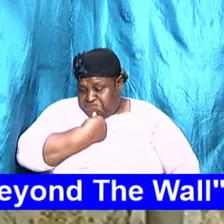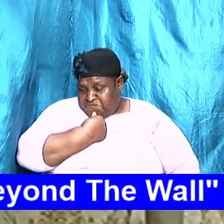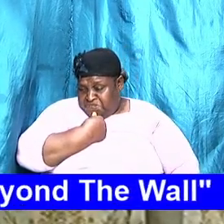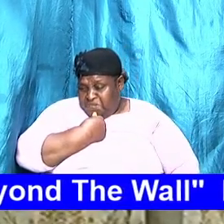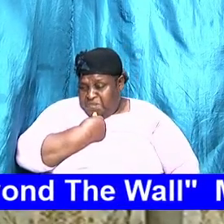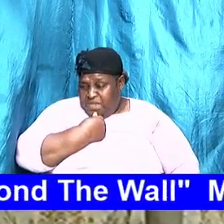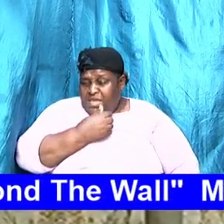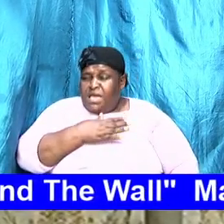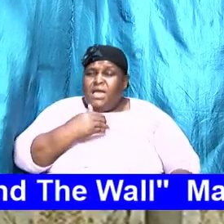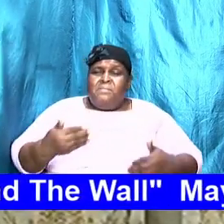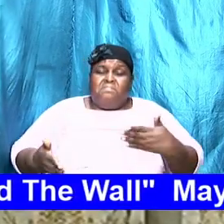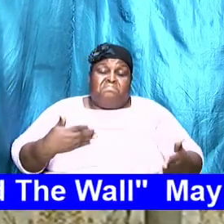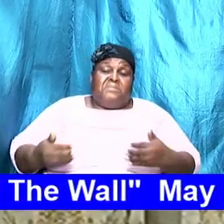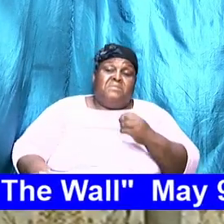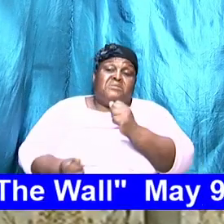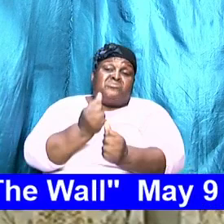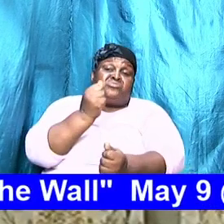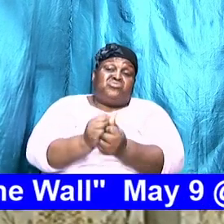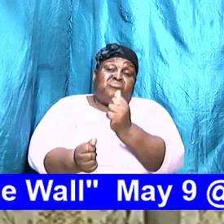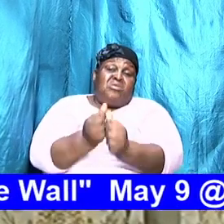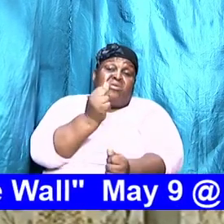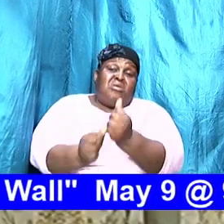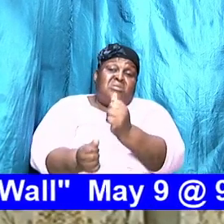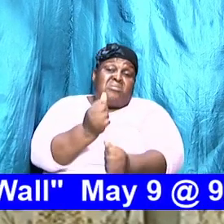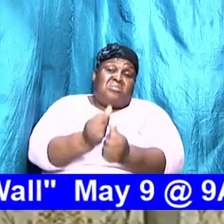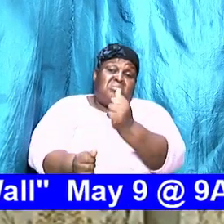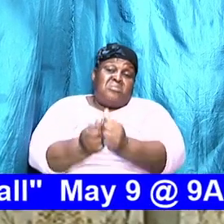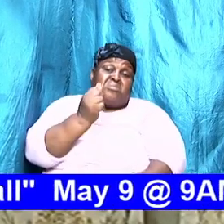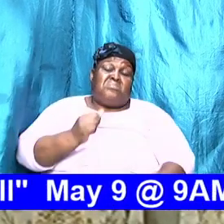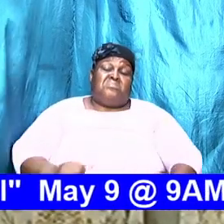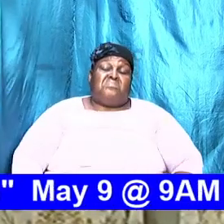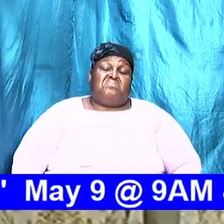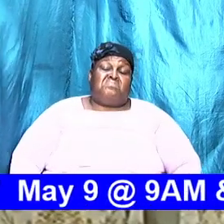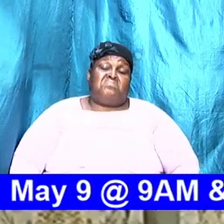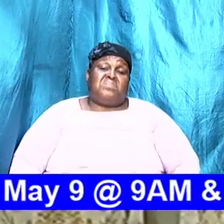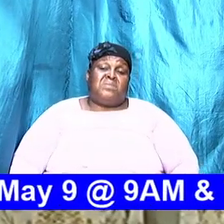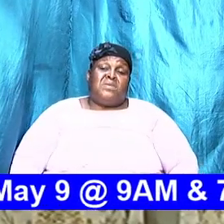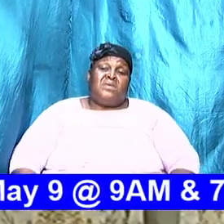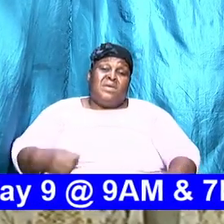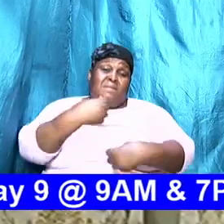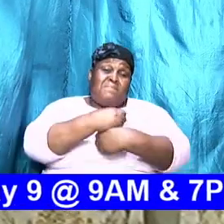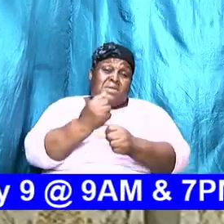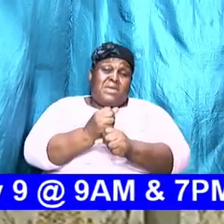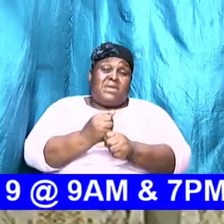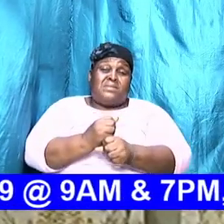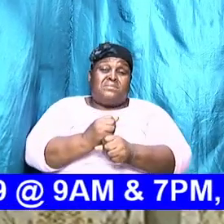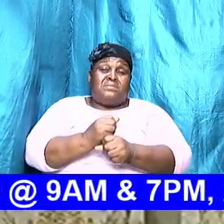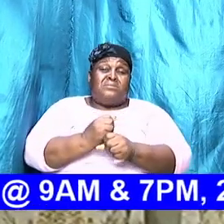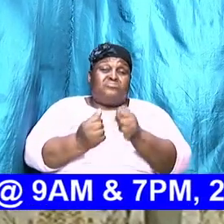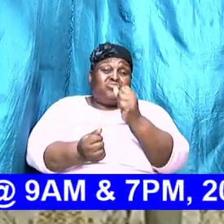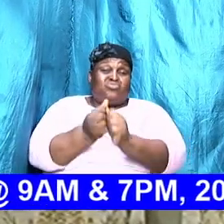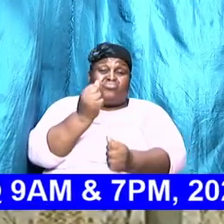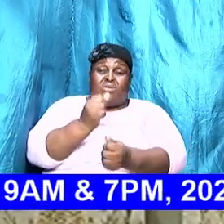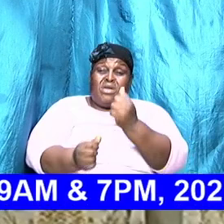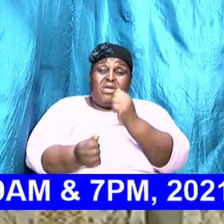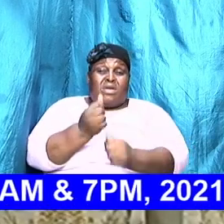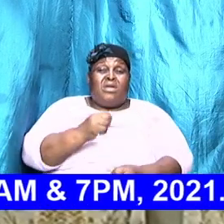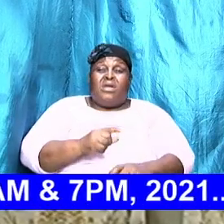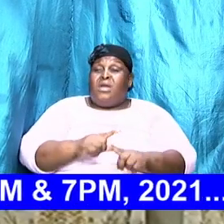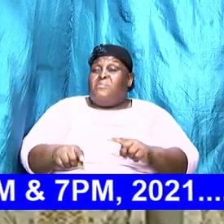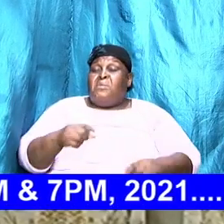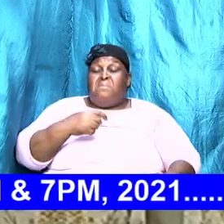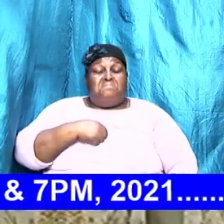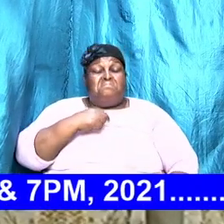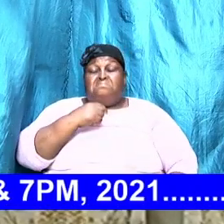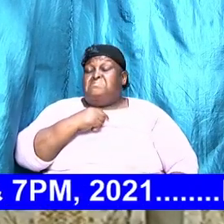be damaged disintegrate and make it mashup but me not tell her how